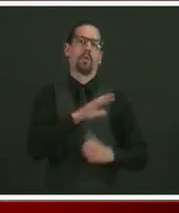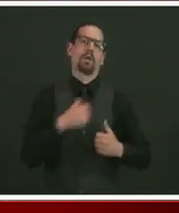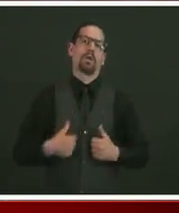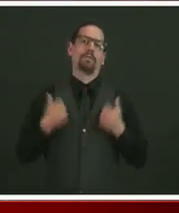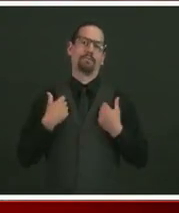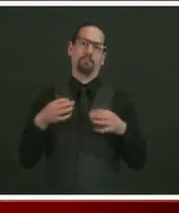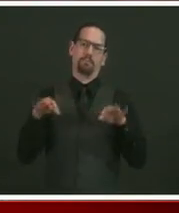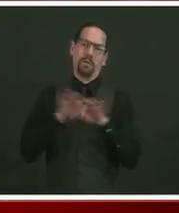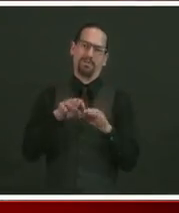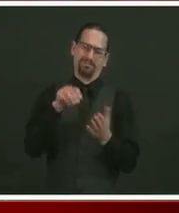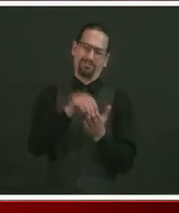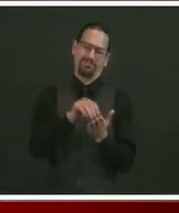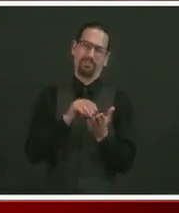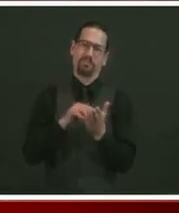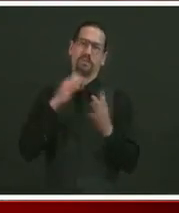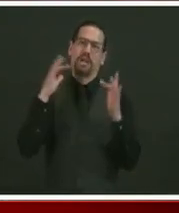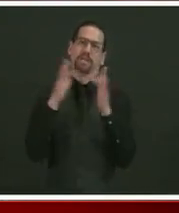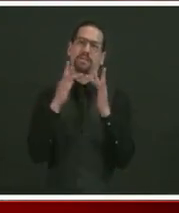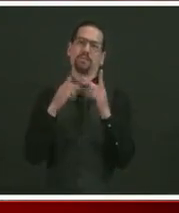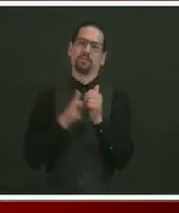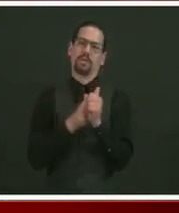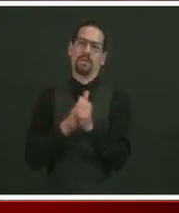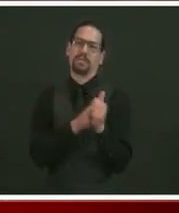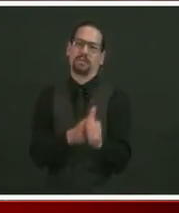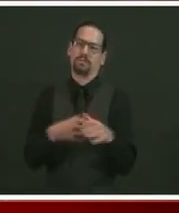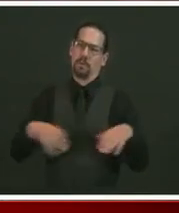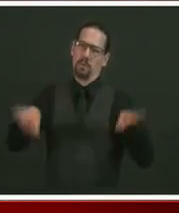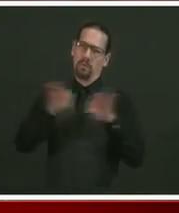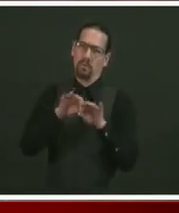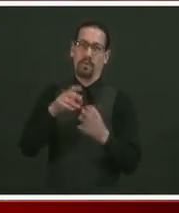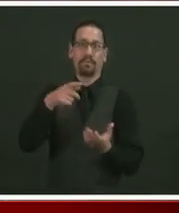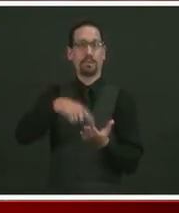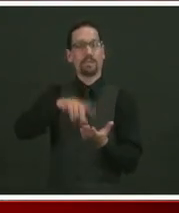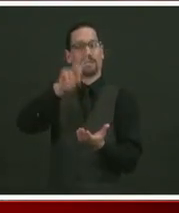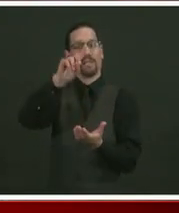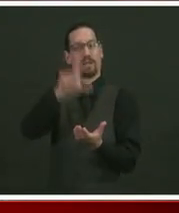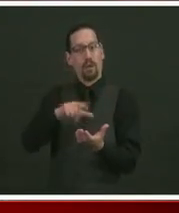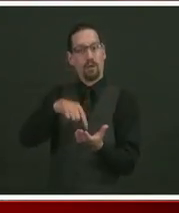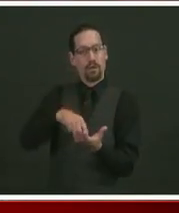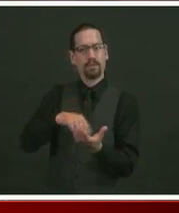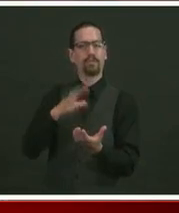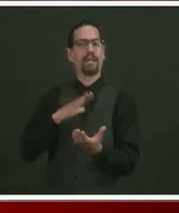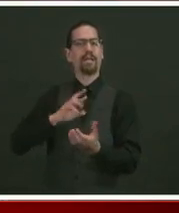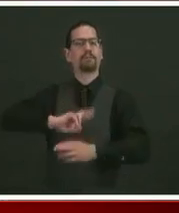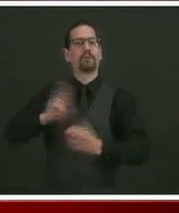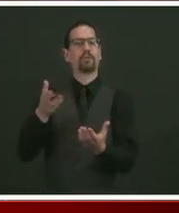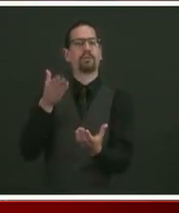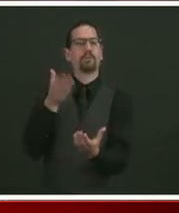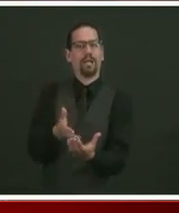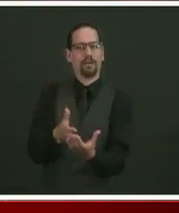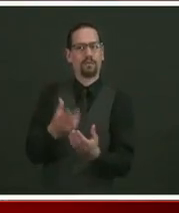notebook and download and use the Crushed COVID RI app.